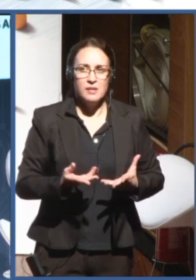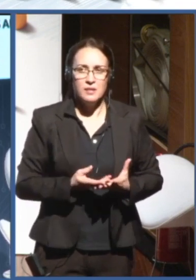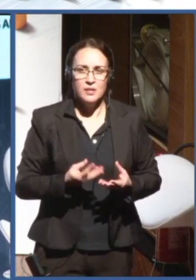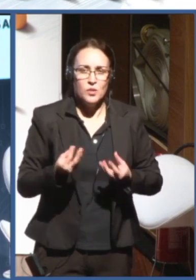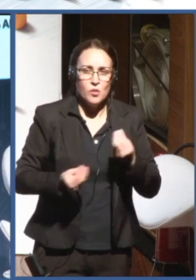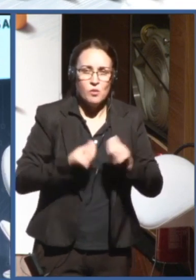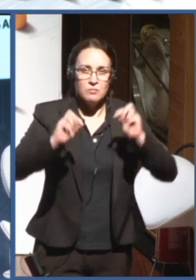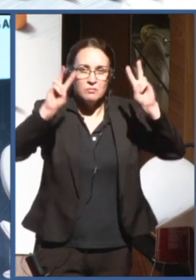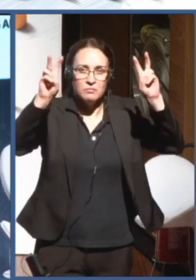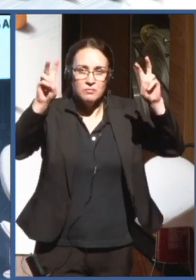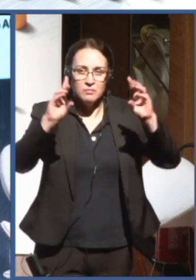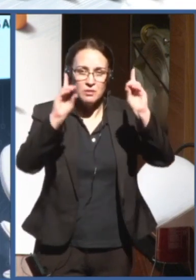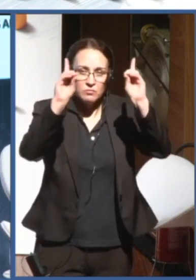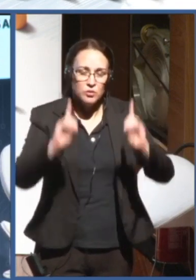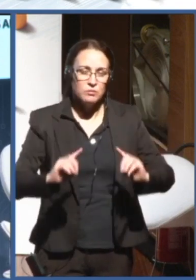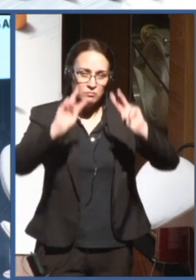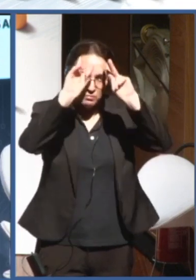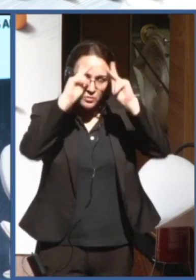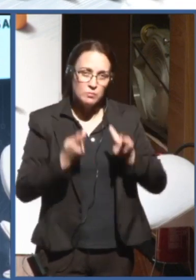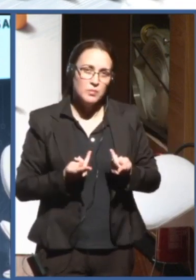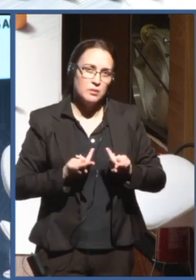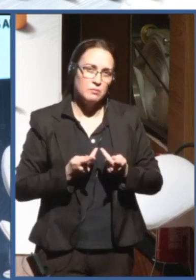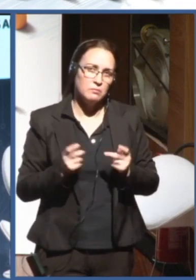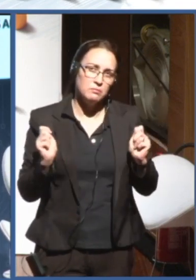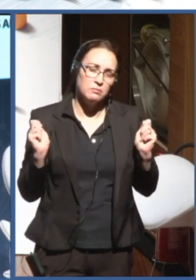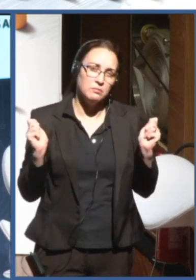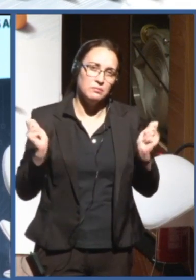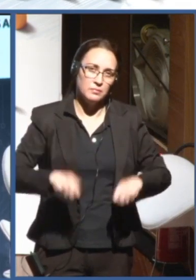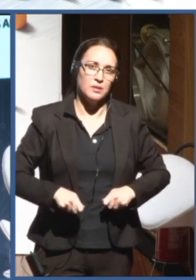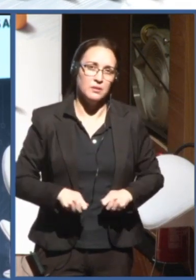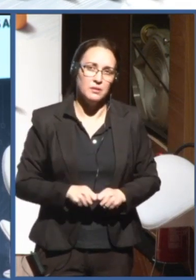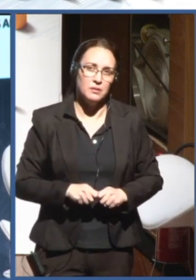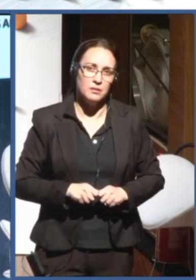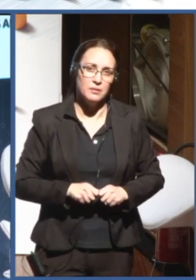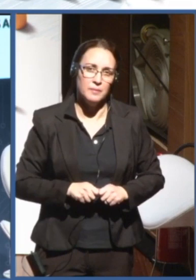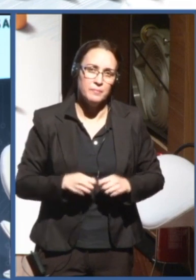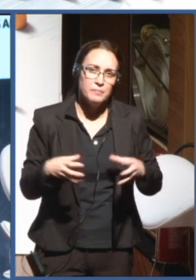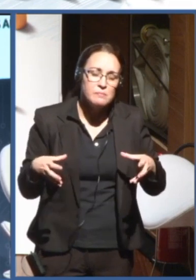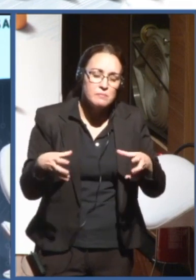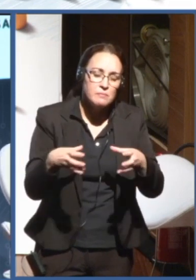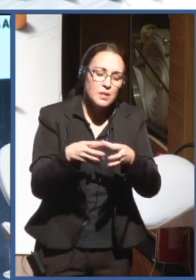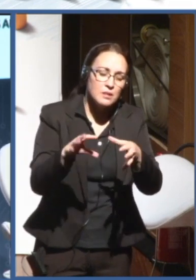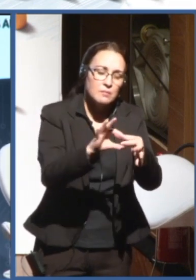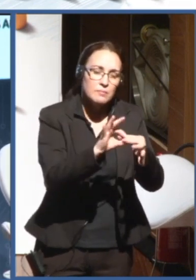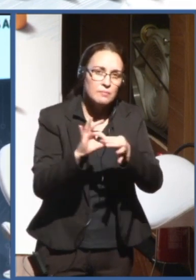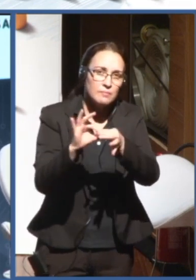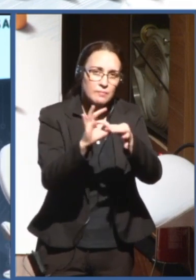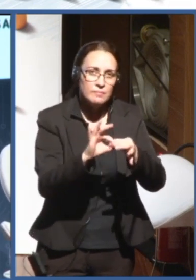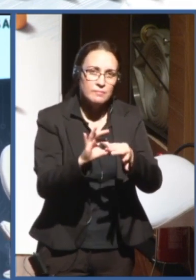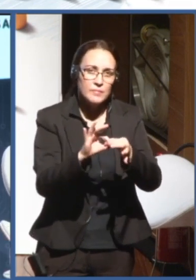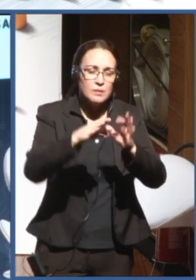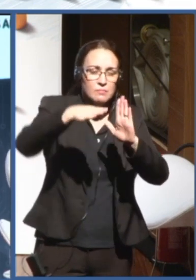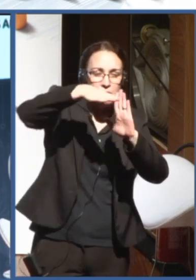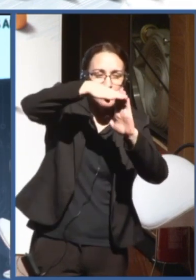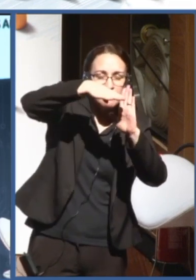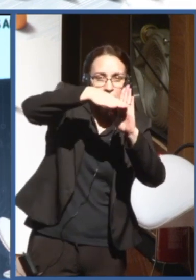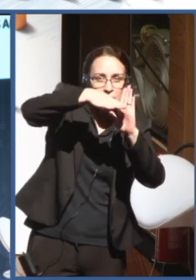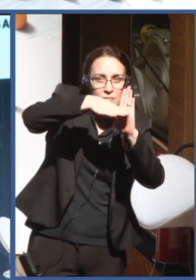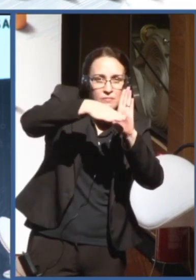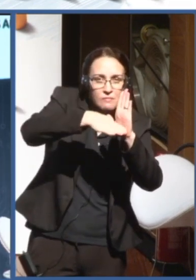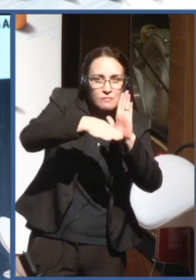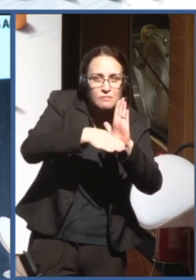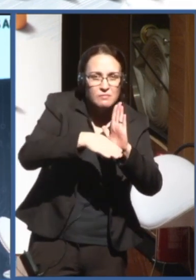it is possible. There are a set of substantive standards and processes that ensure that companies can